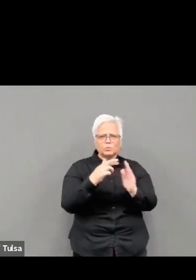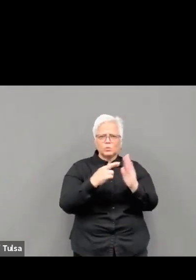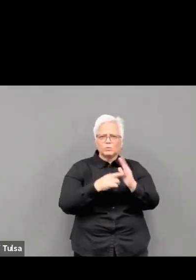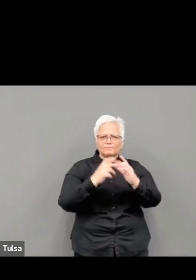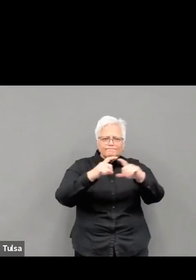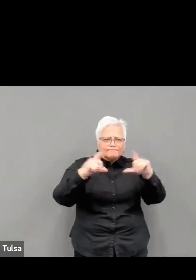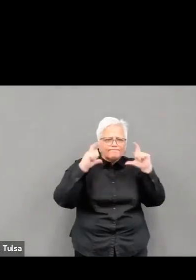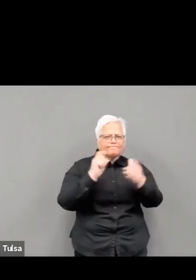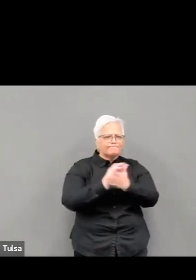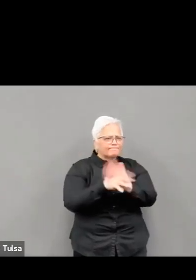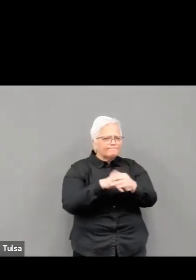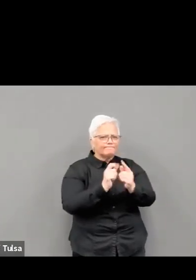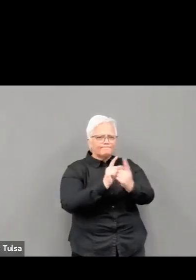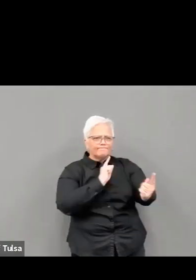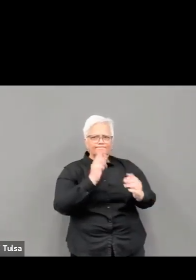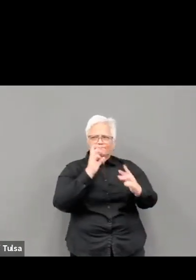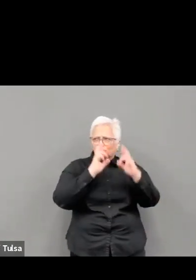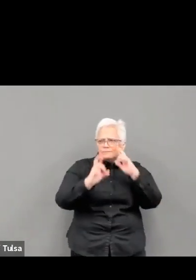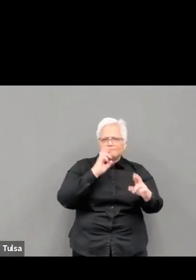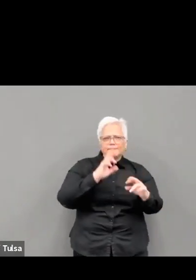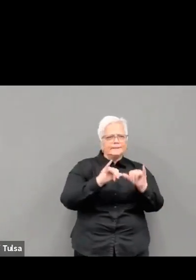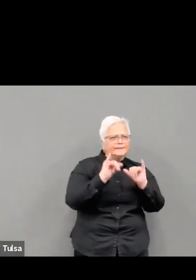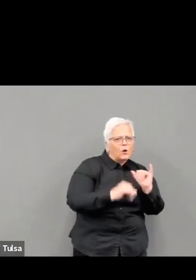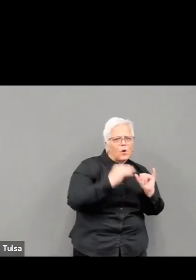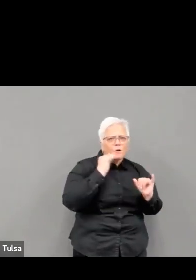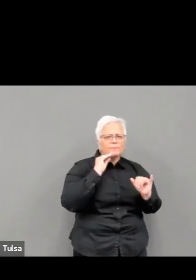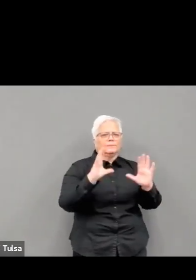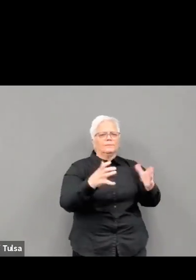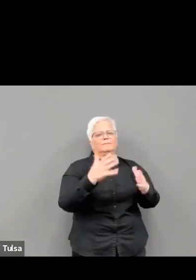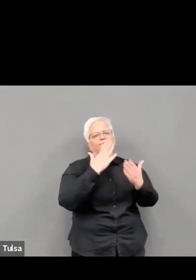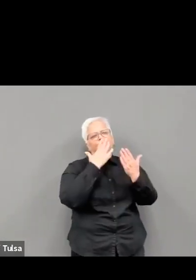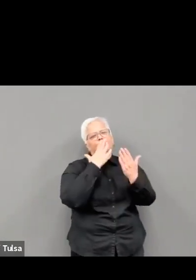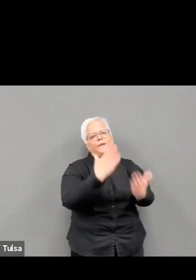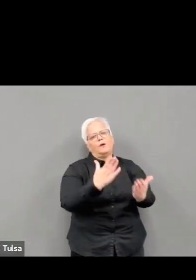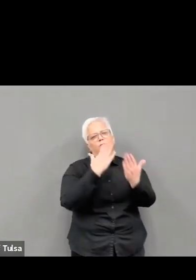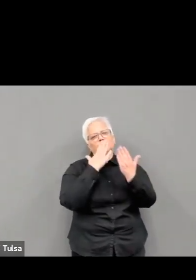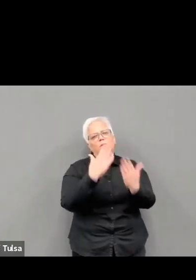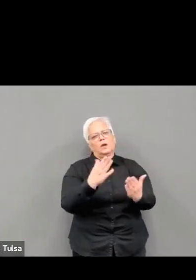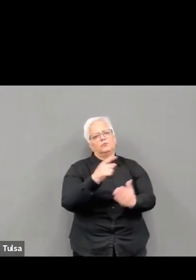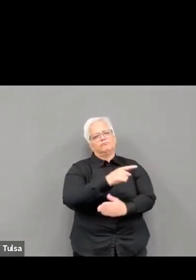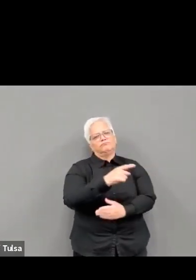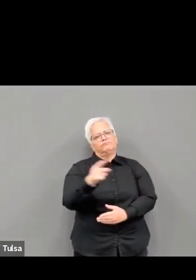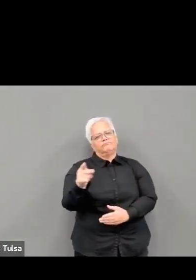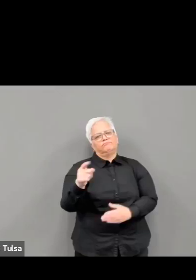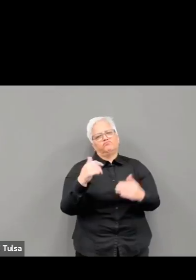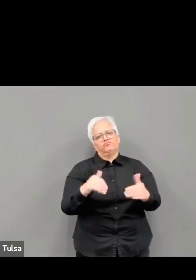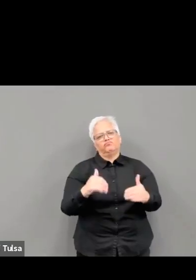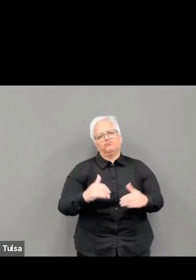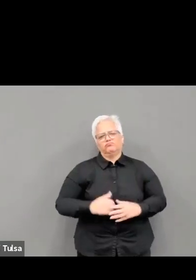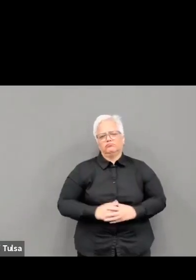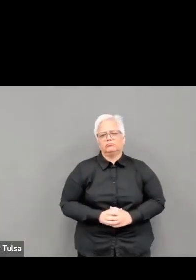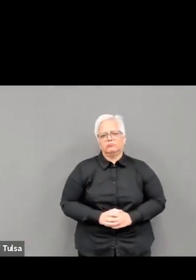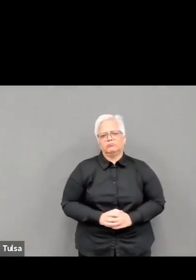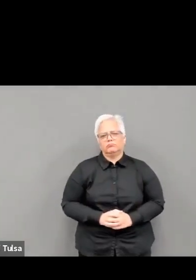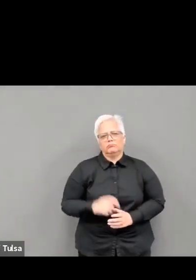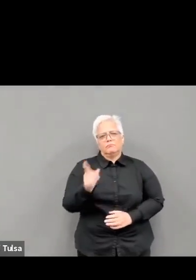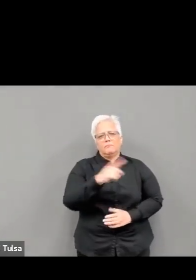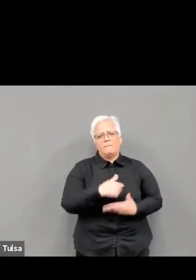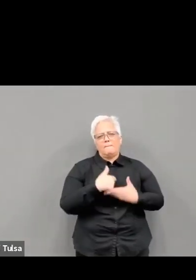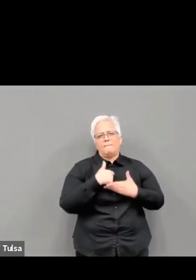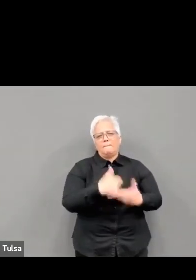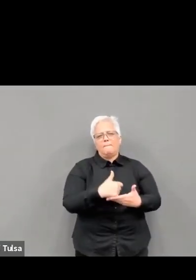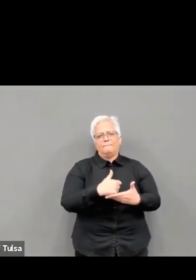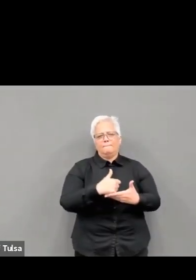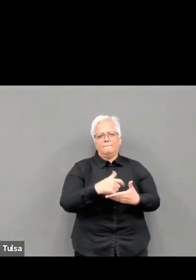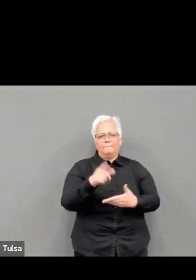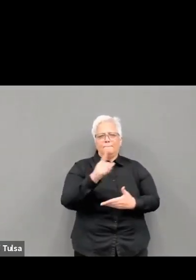work have protected the lives of so many, not just in this community, but really throughout the state. Desmond Tutu once